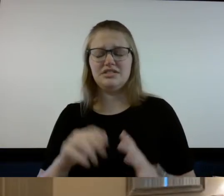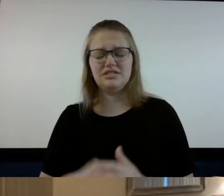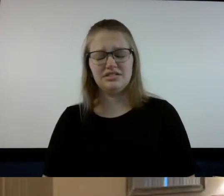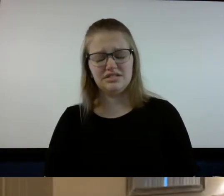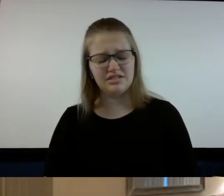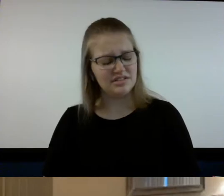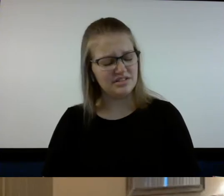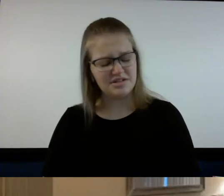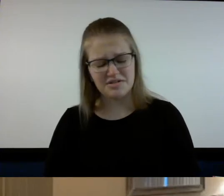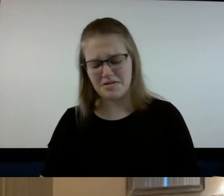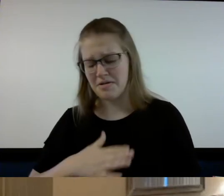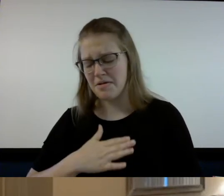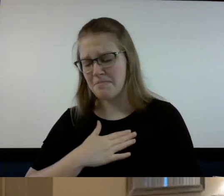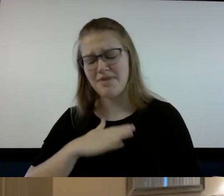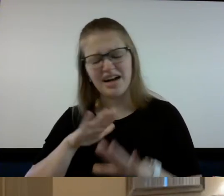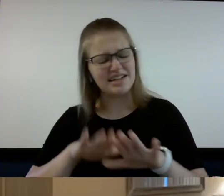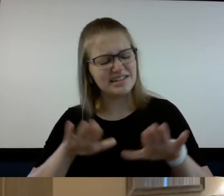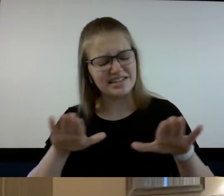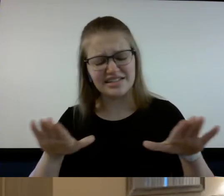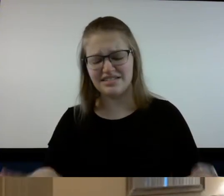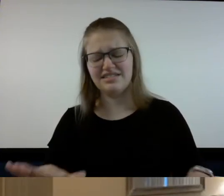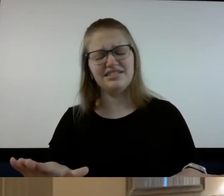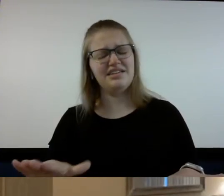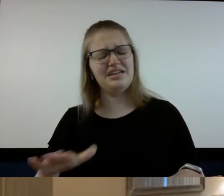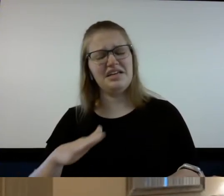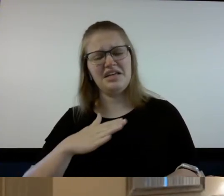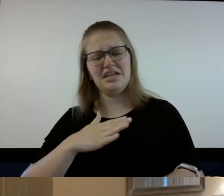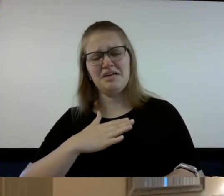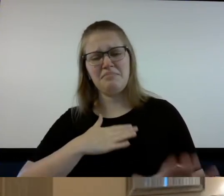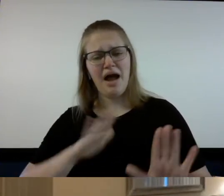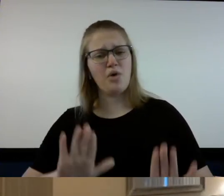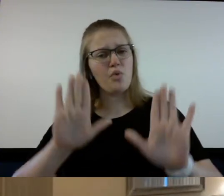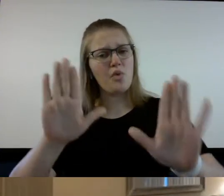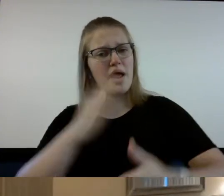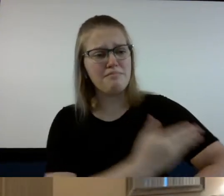my my kids my grandbabies